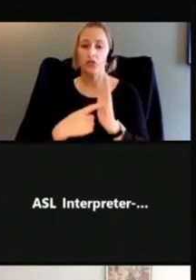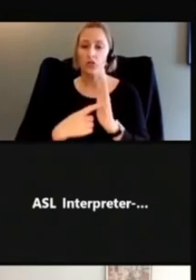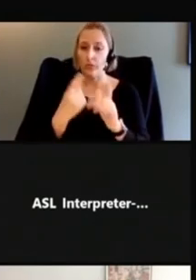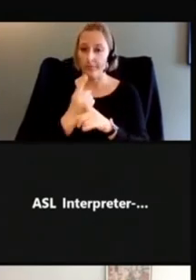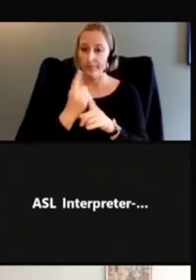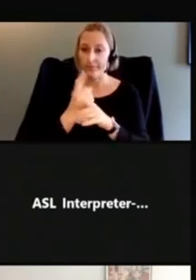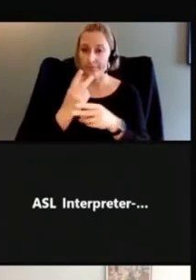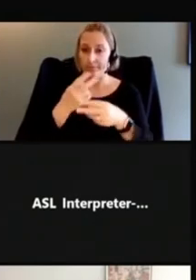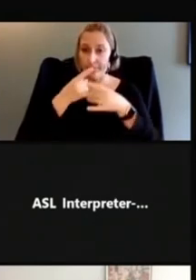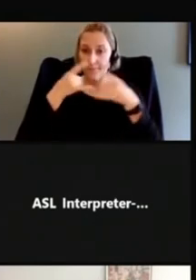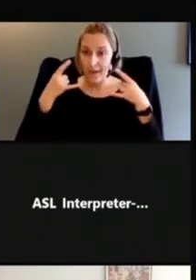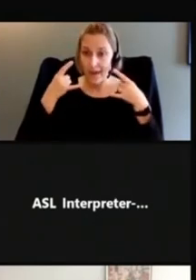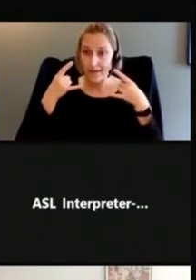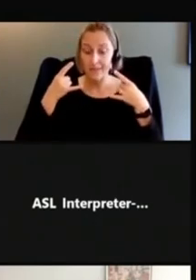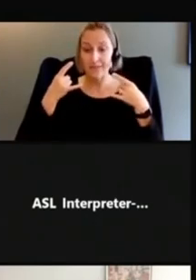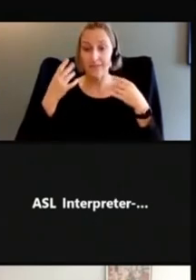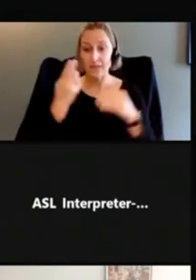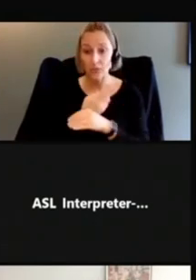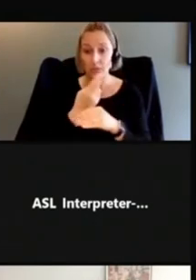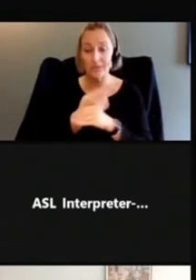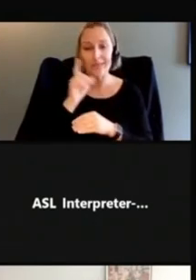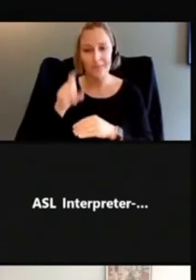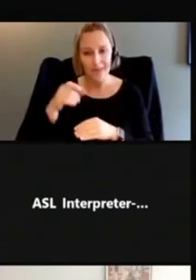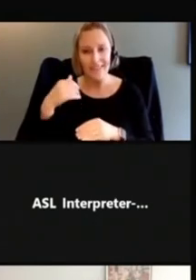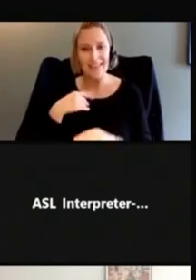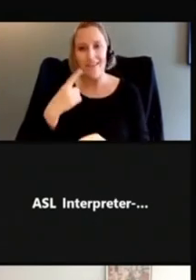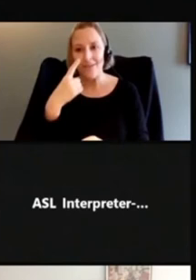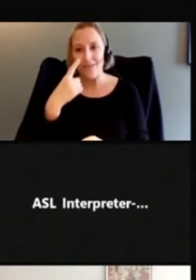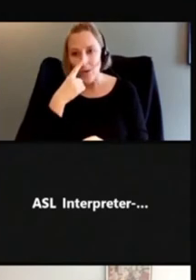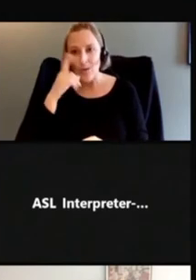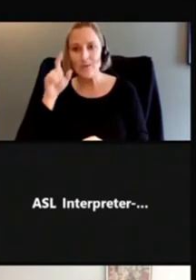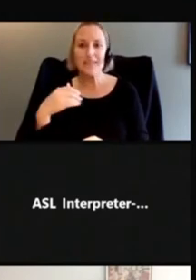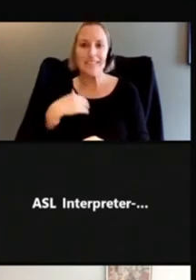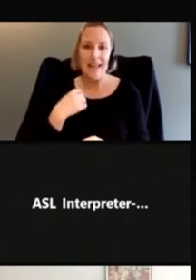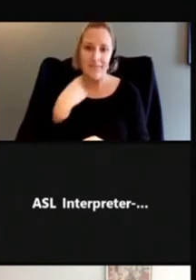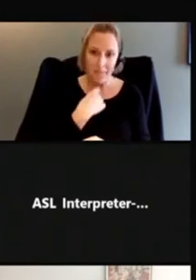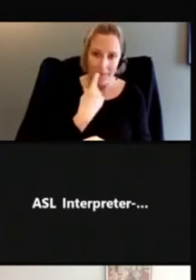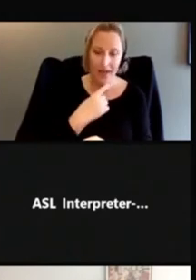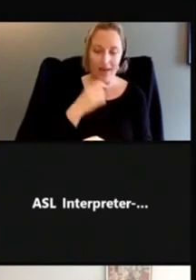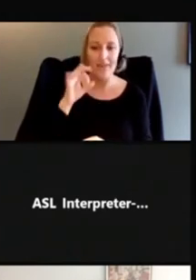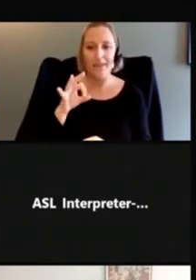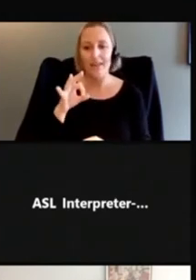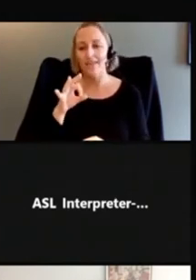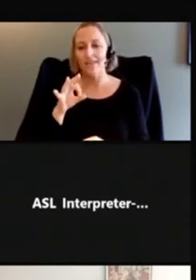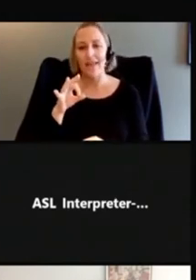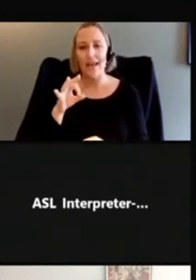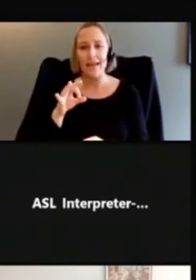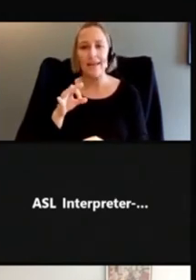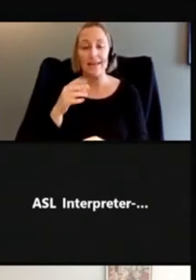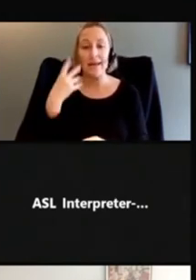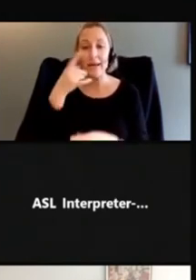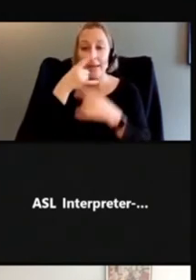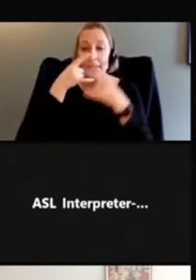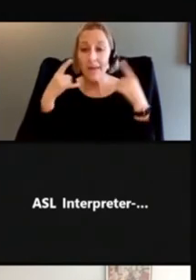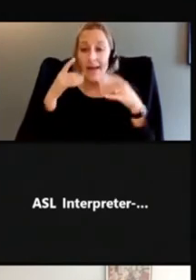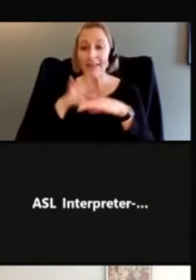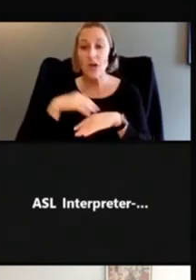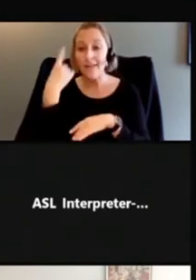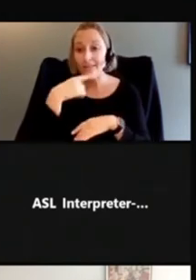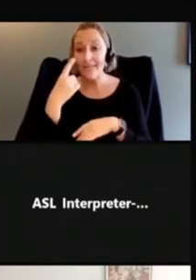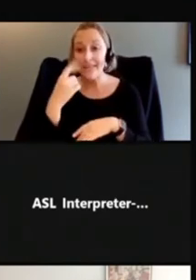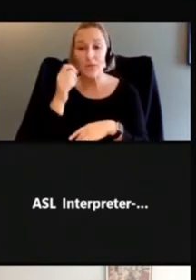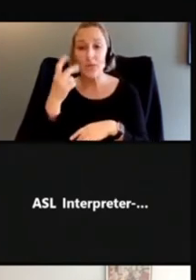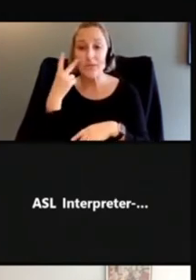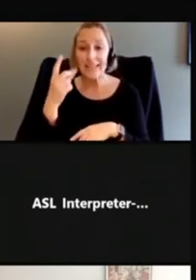for example, you need a nose. You need a mouth. And if you just kind of put like the mask on the face and there's no eyes, there's no